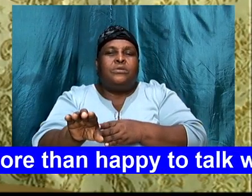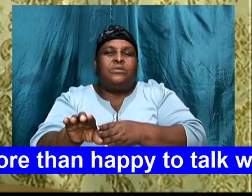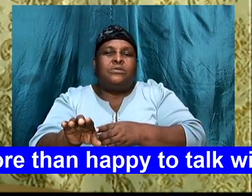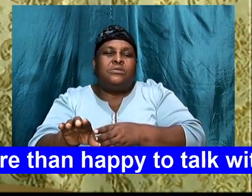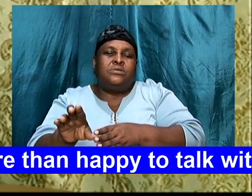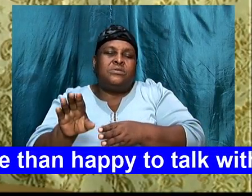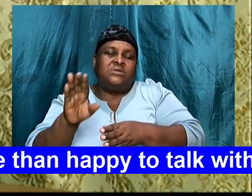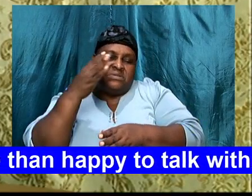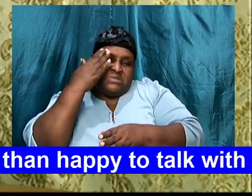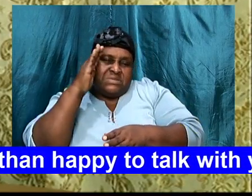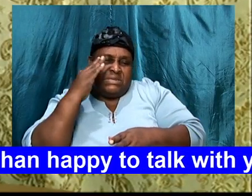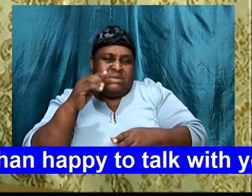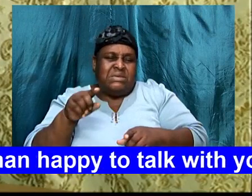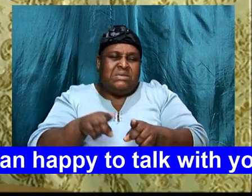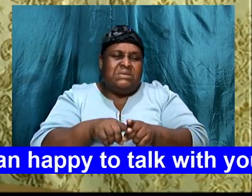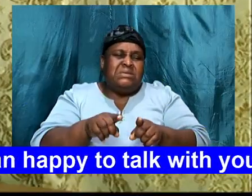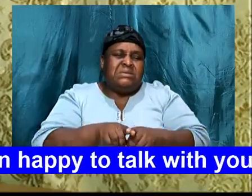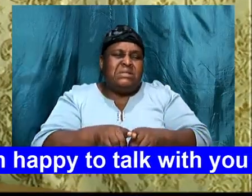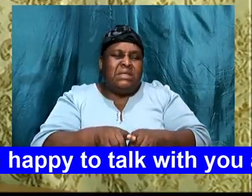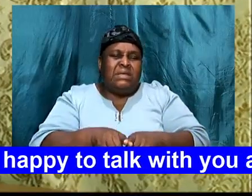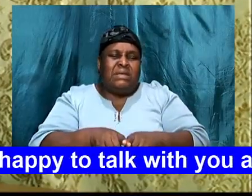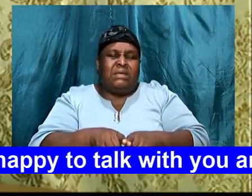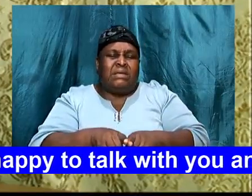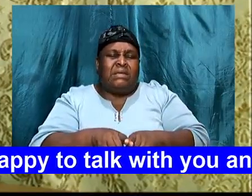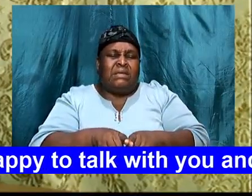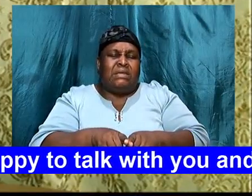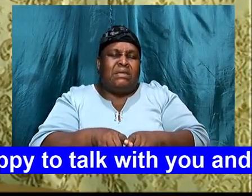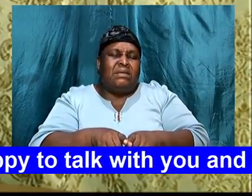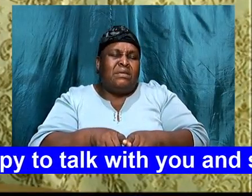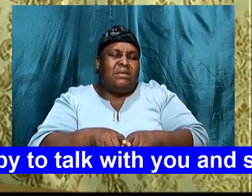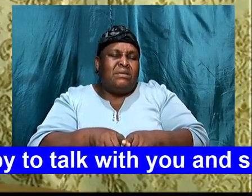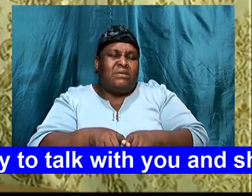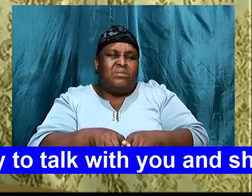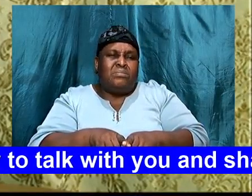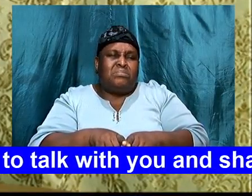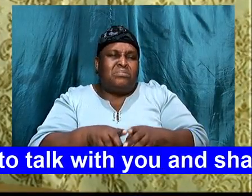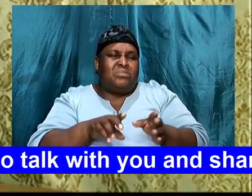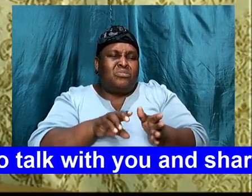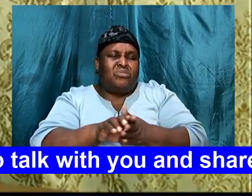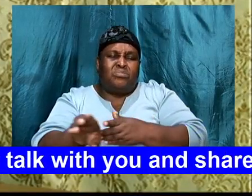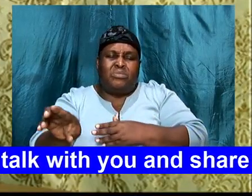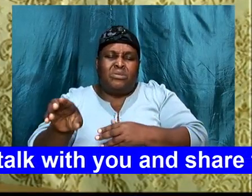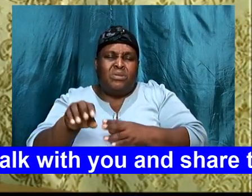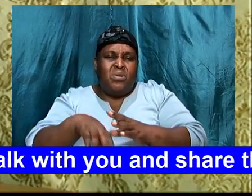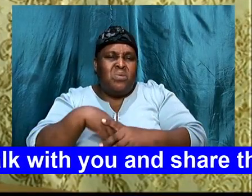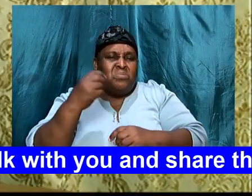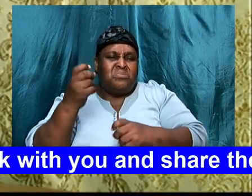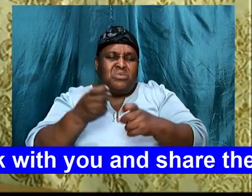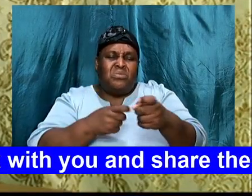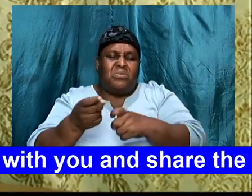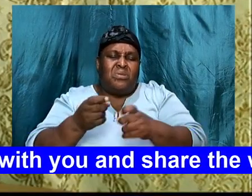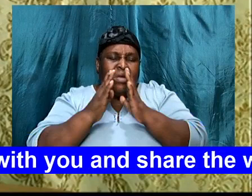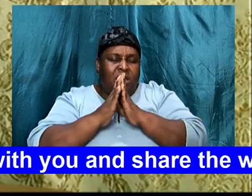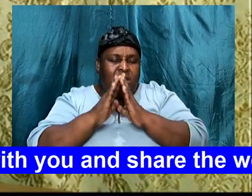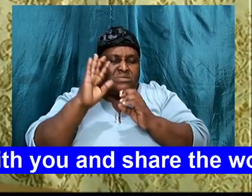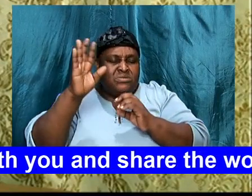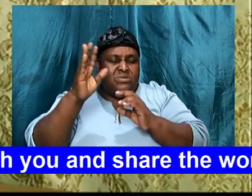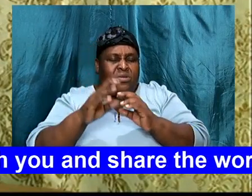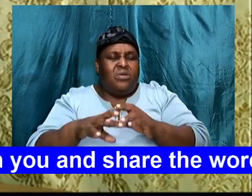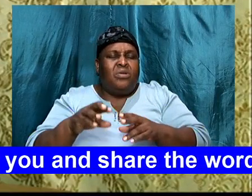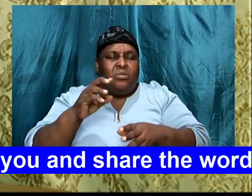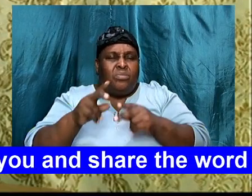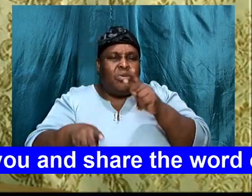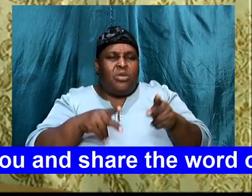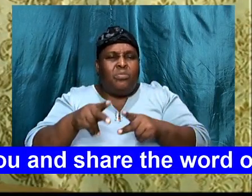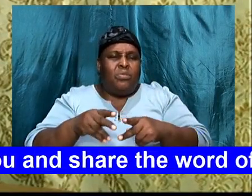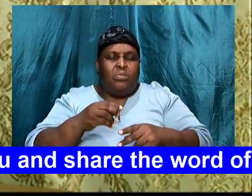seems as if, it's just spiraling, out of control, Lord, we ask, as your people tonight, that you will, breathe